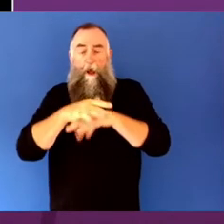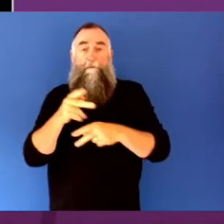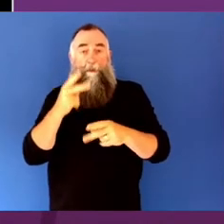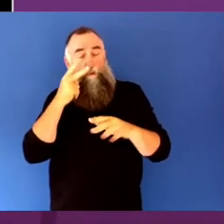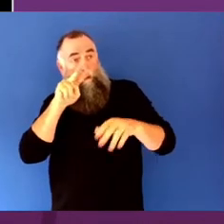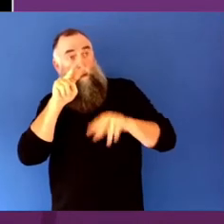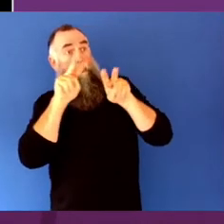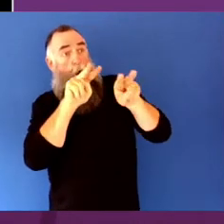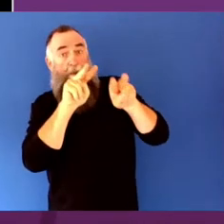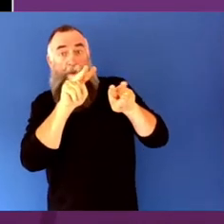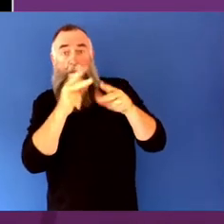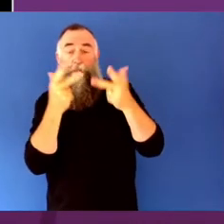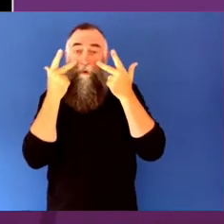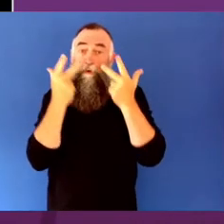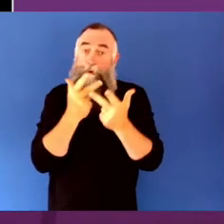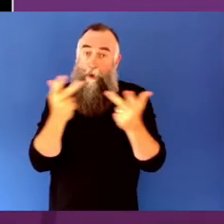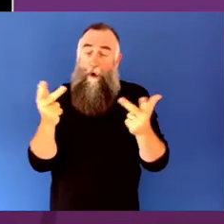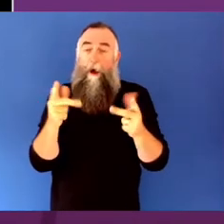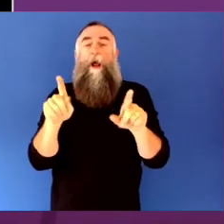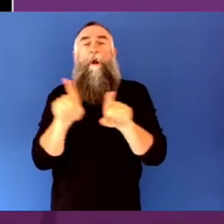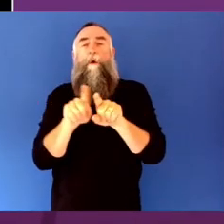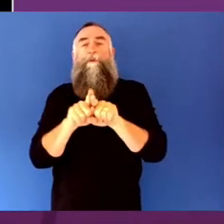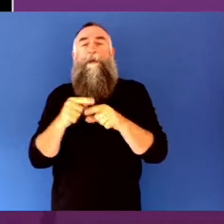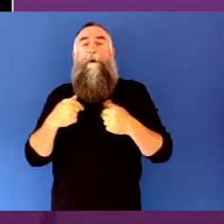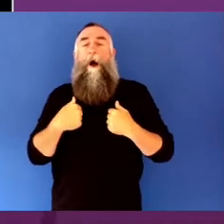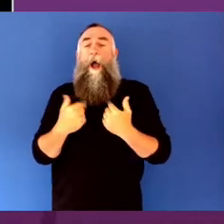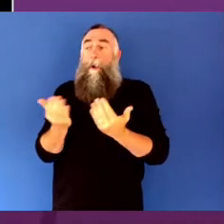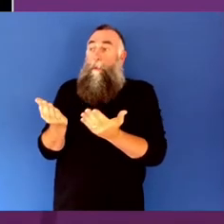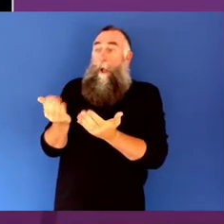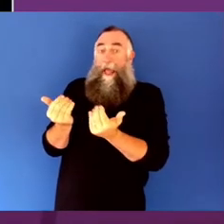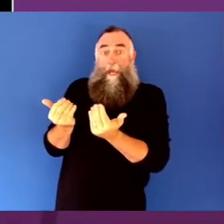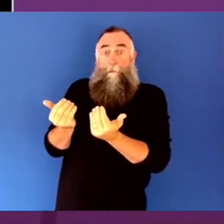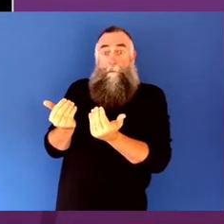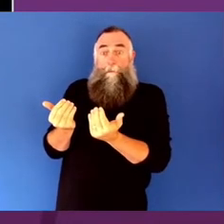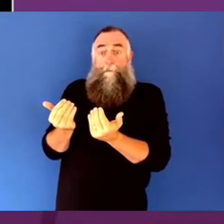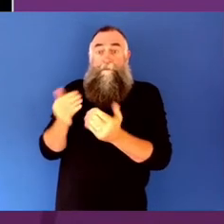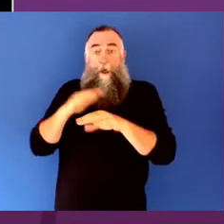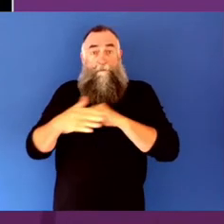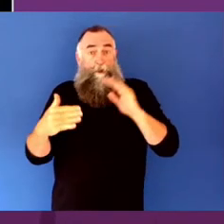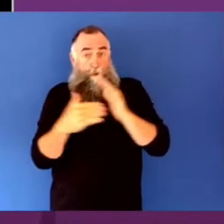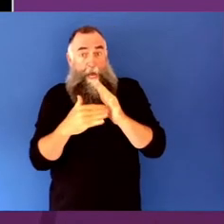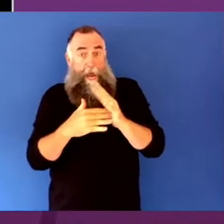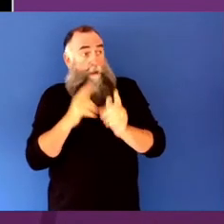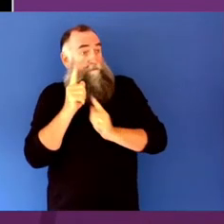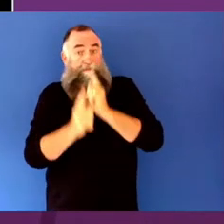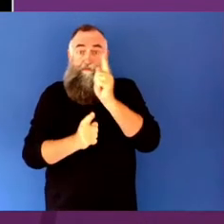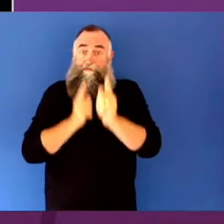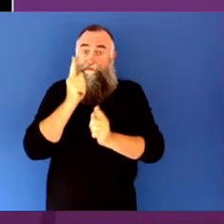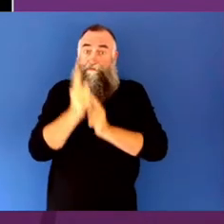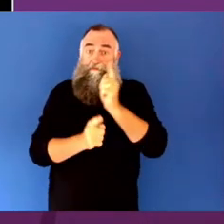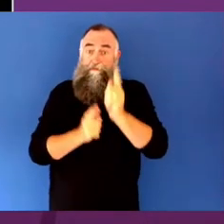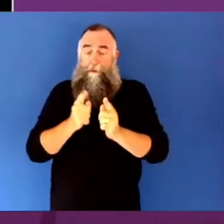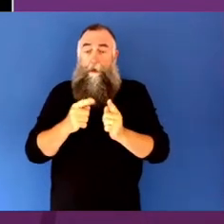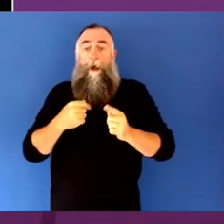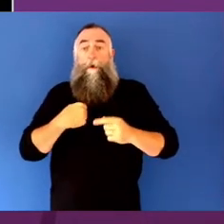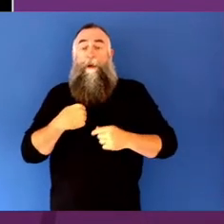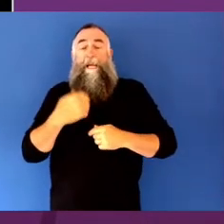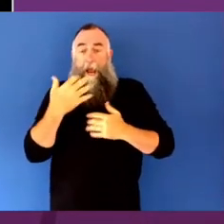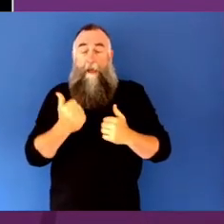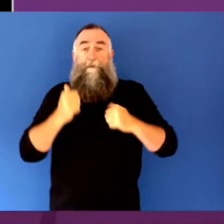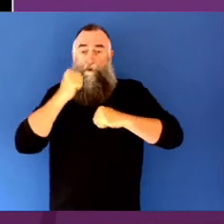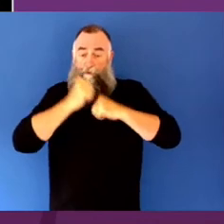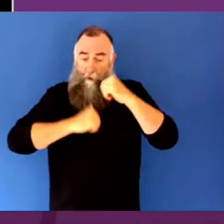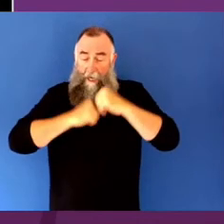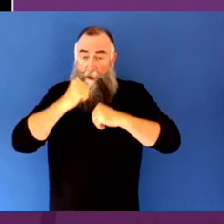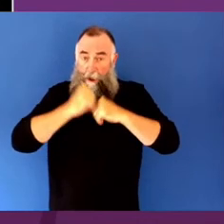welcome about this forum is that structured investigation of that connection